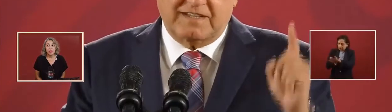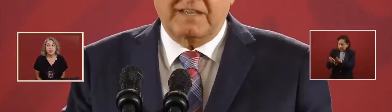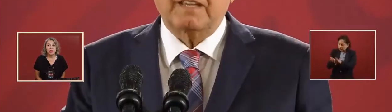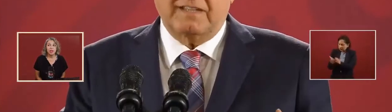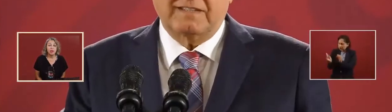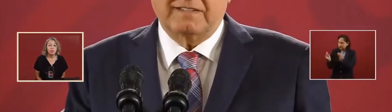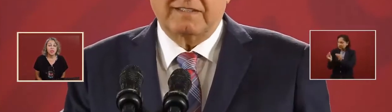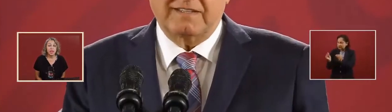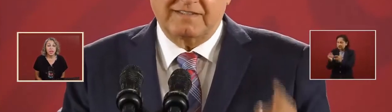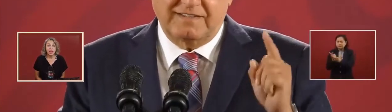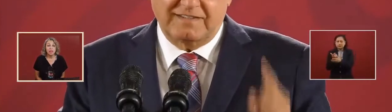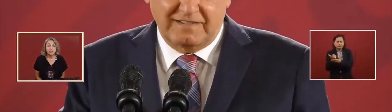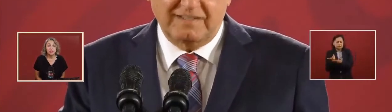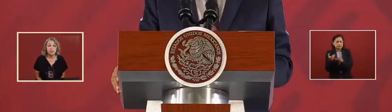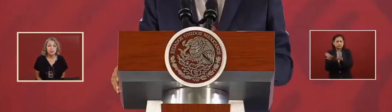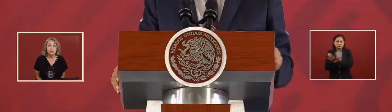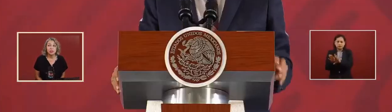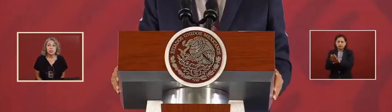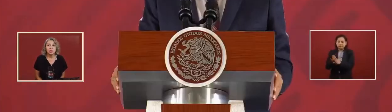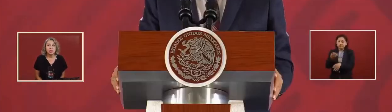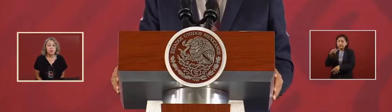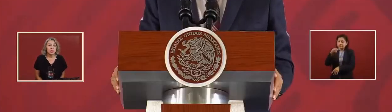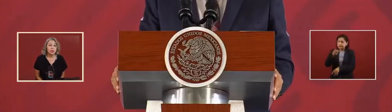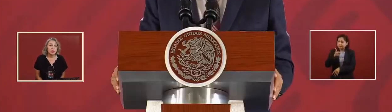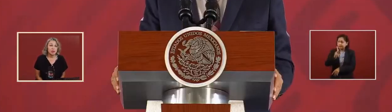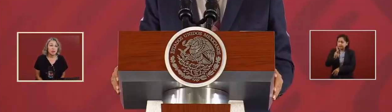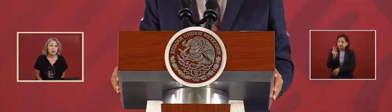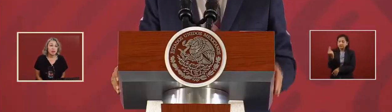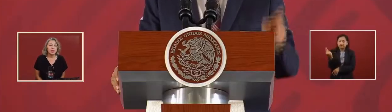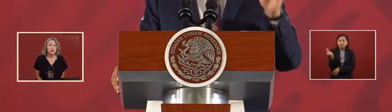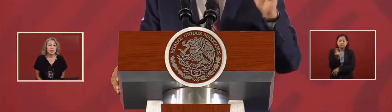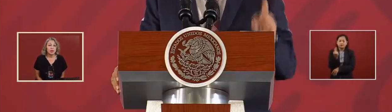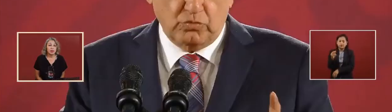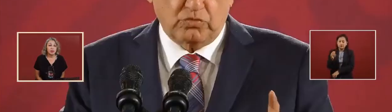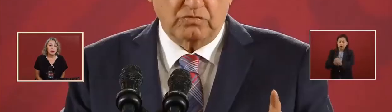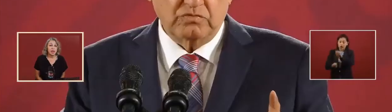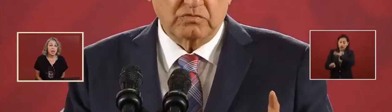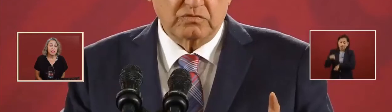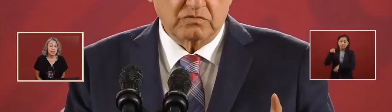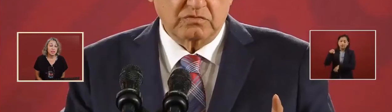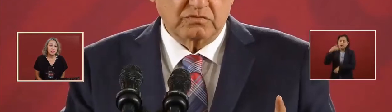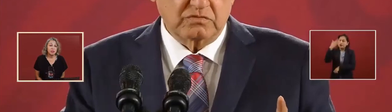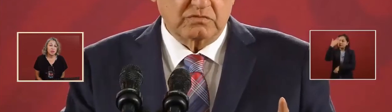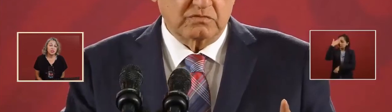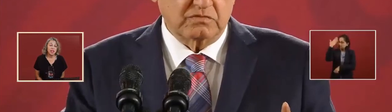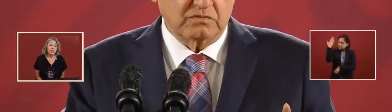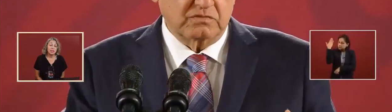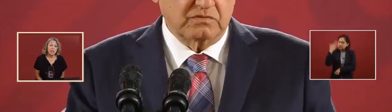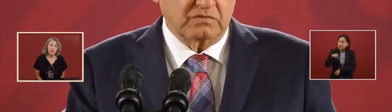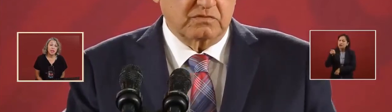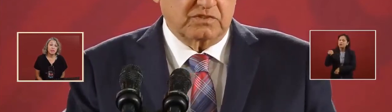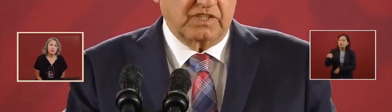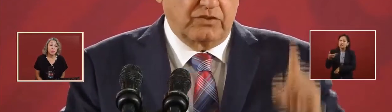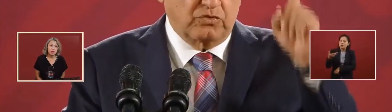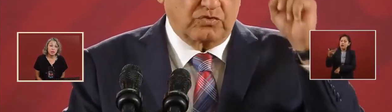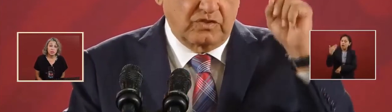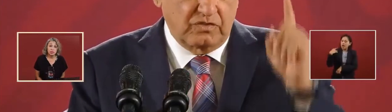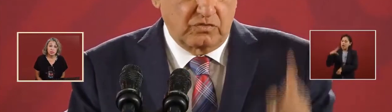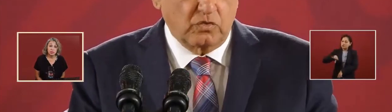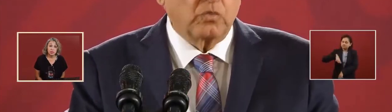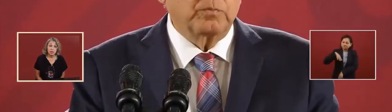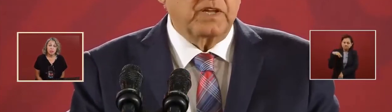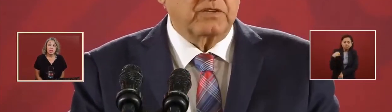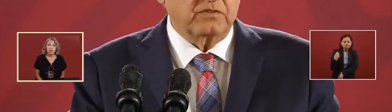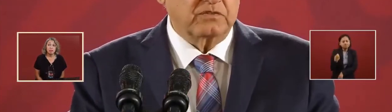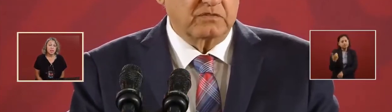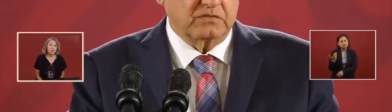understand that they have abused if they did not comply.